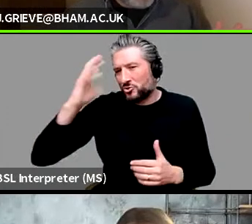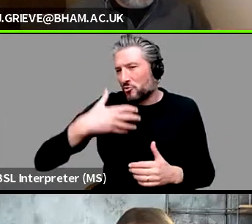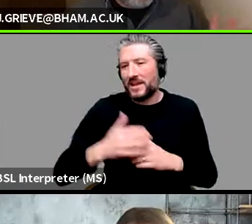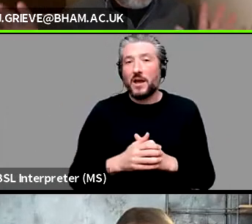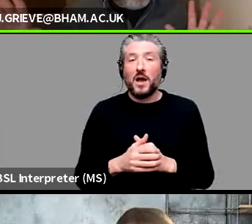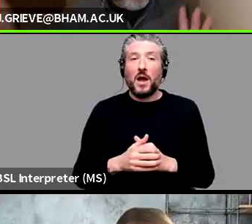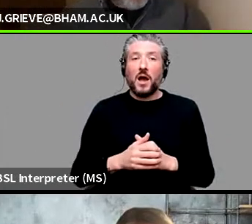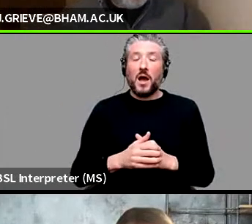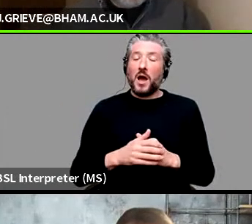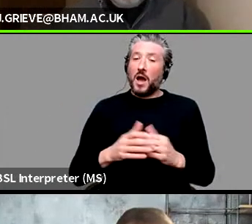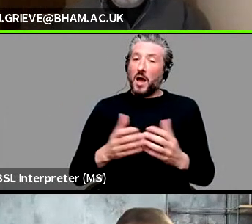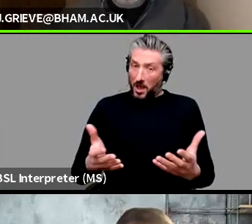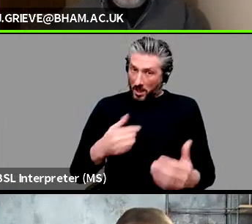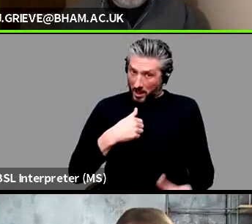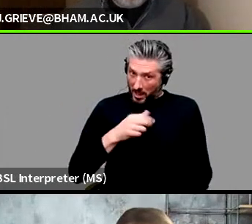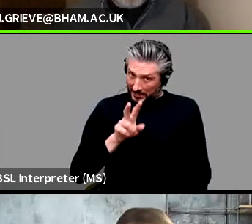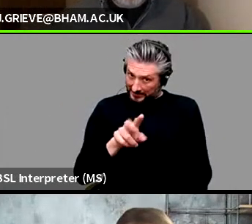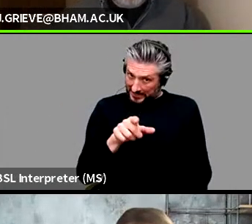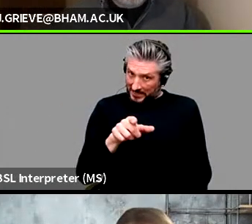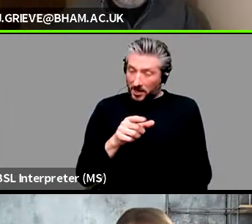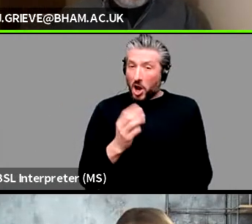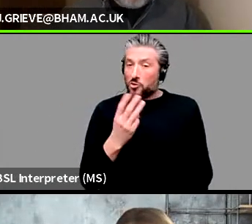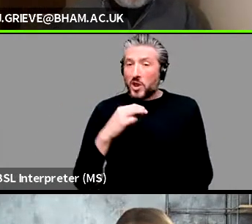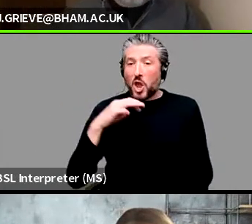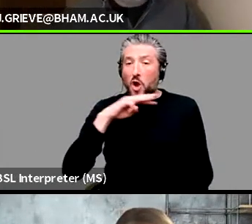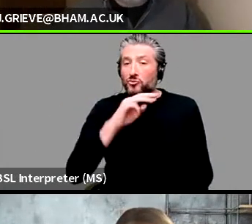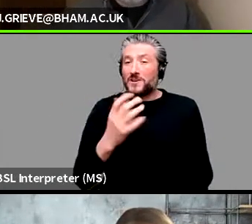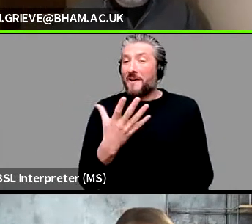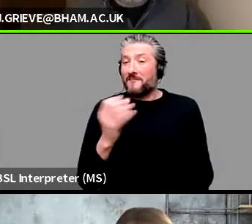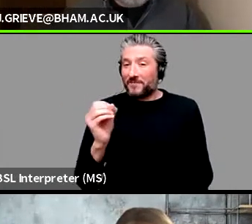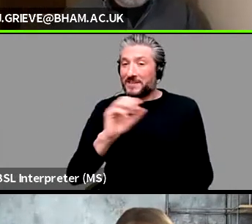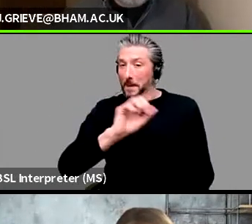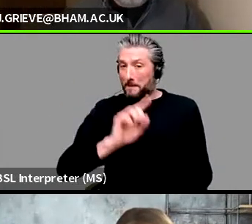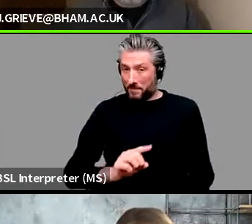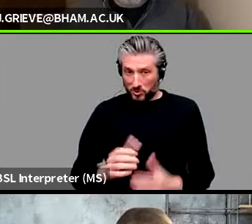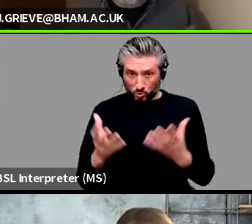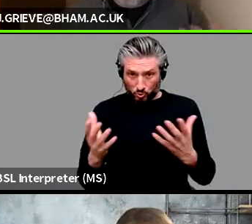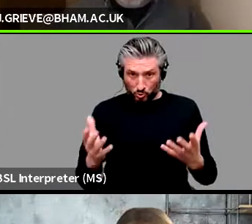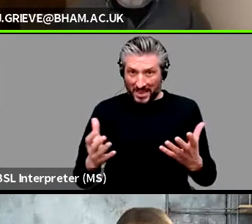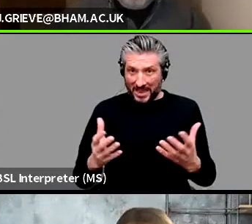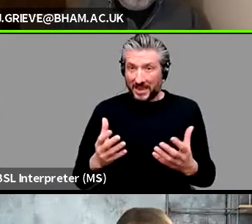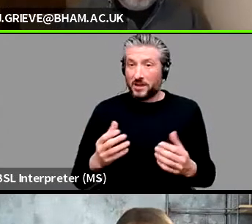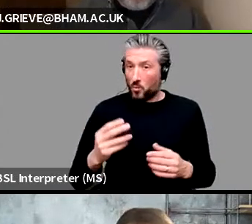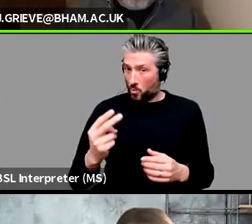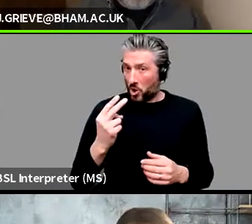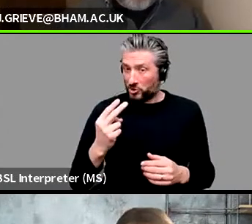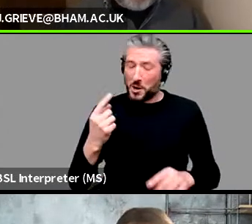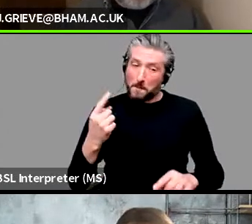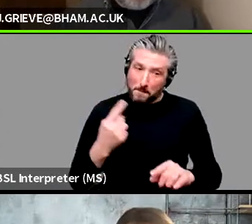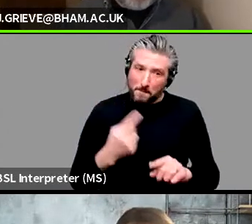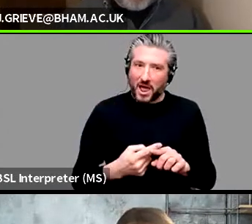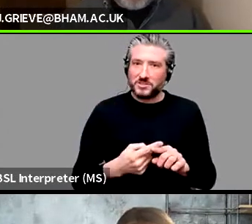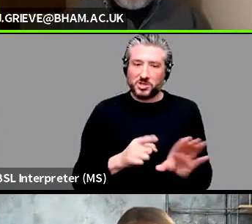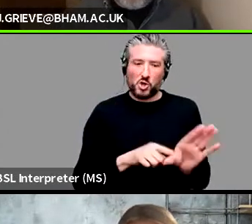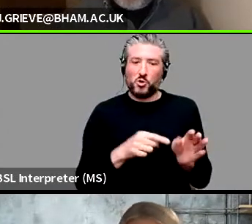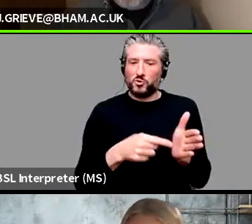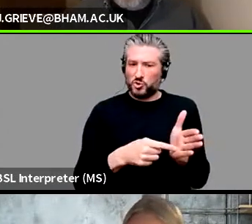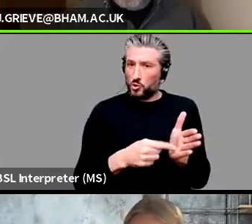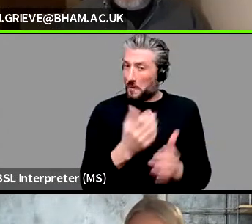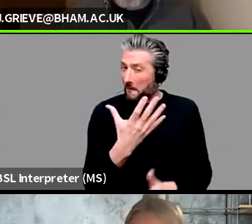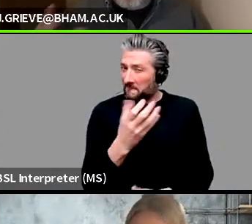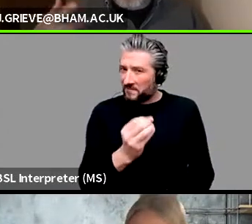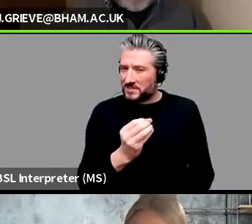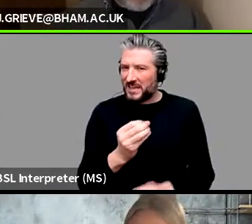except us. So we've had about 350 people here in attendance and then another 50 or so on YouTube. So we've had a good 400 people watching this, which I think is